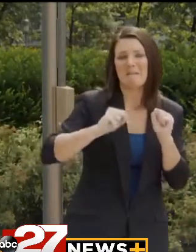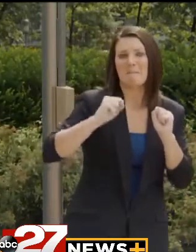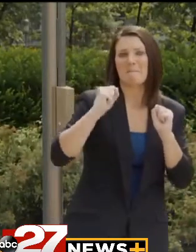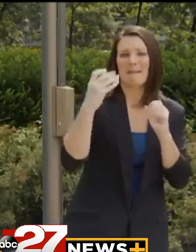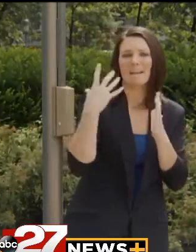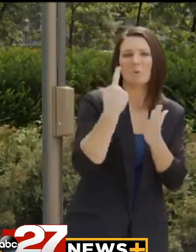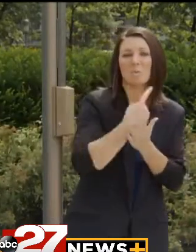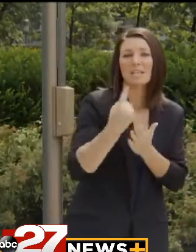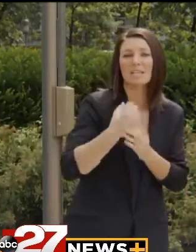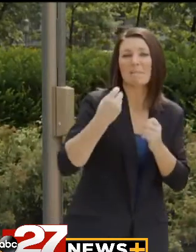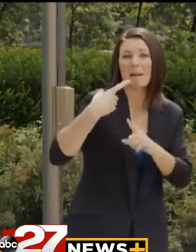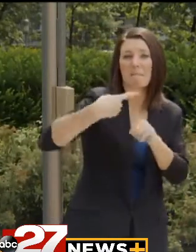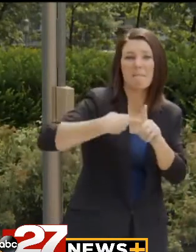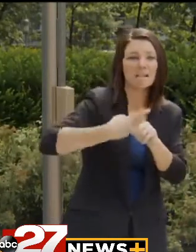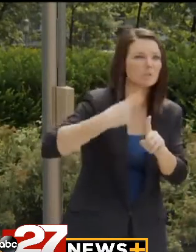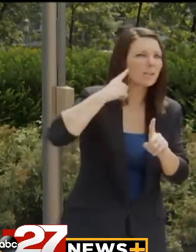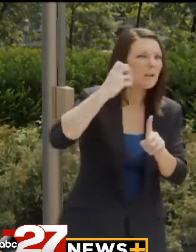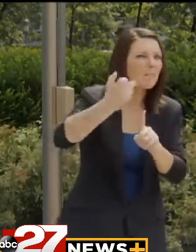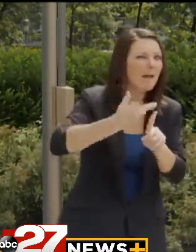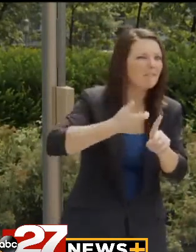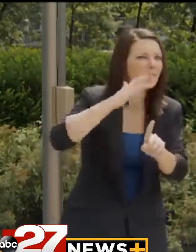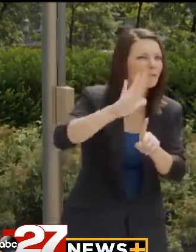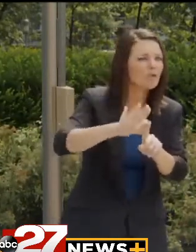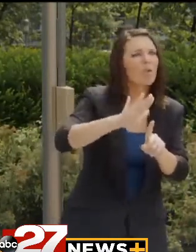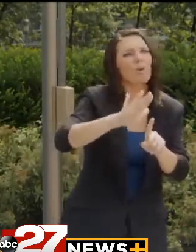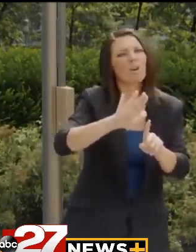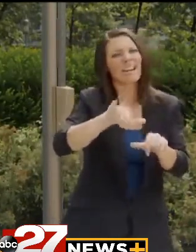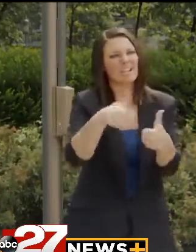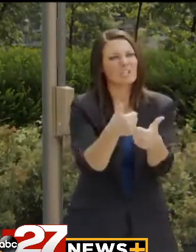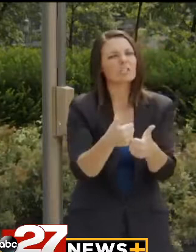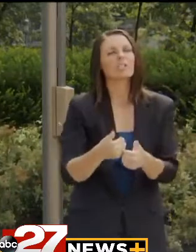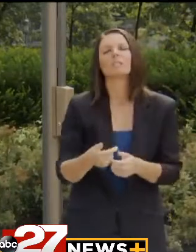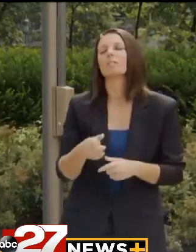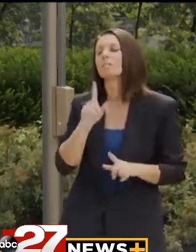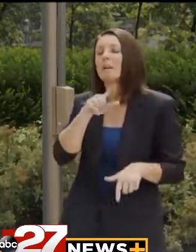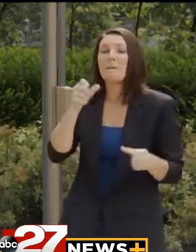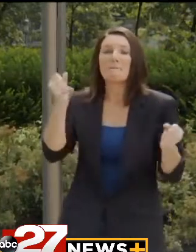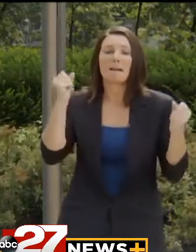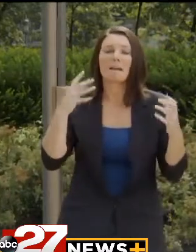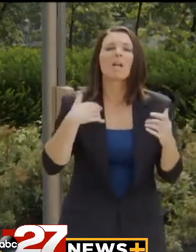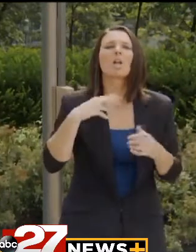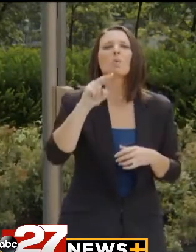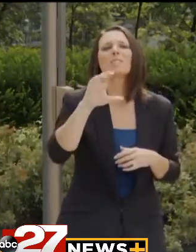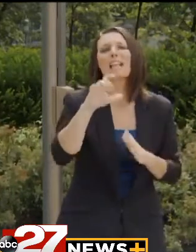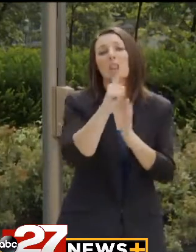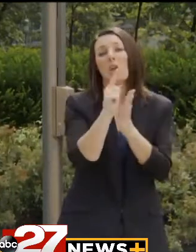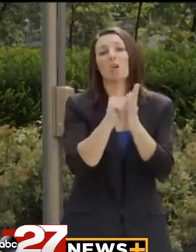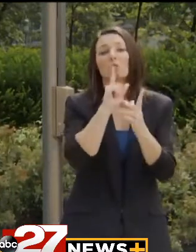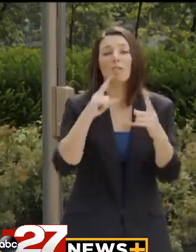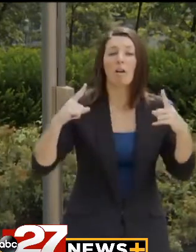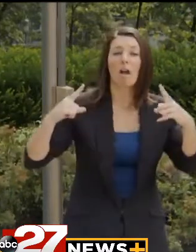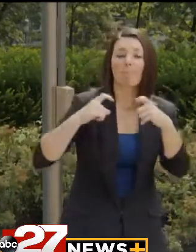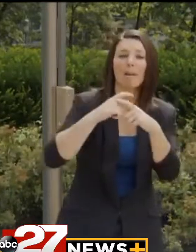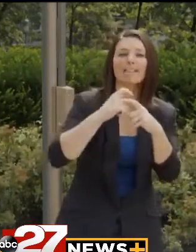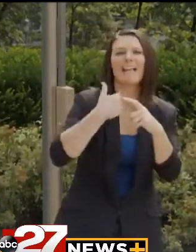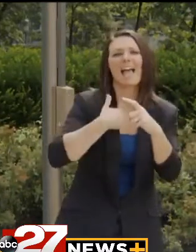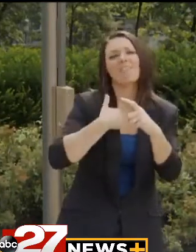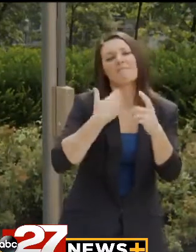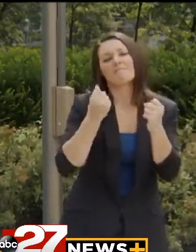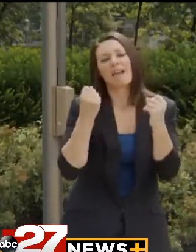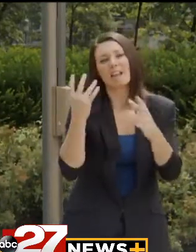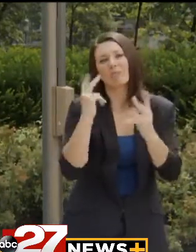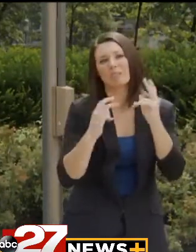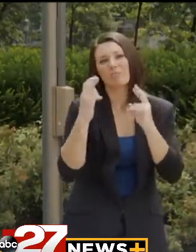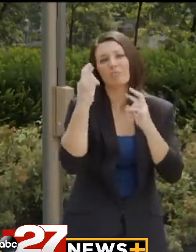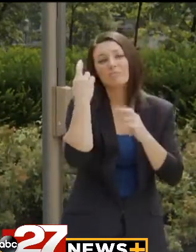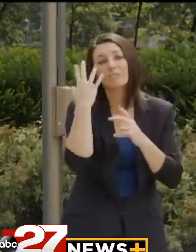and weeks and months to hear back from your agency. There's a variety of reasons. The UC law is the complex law. There's reasons why individuals